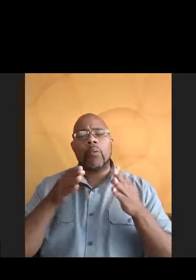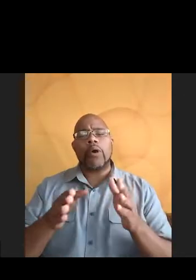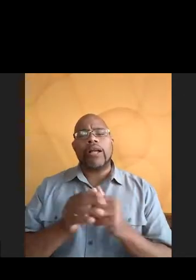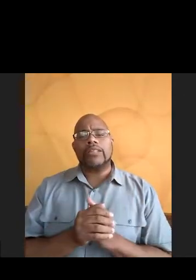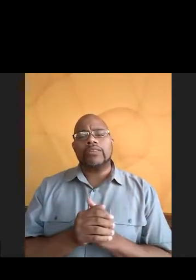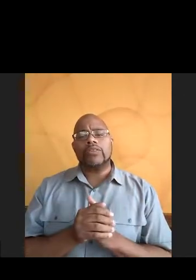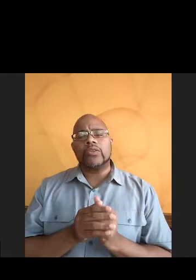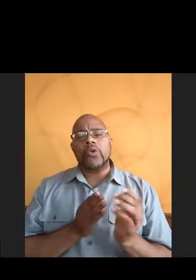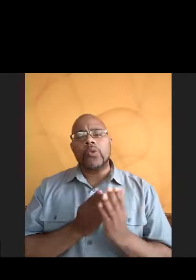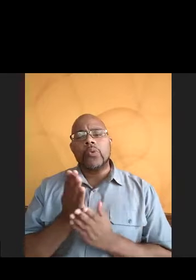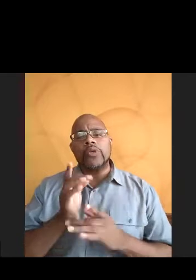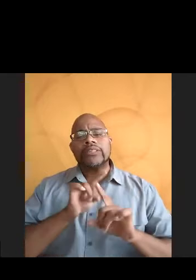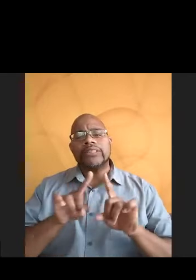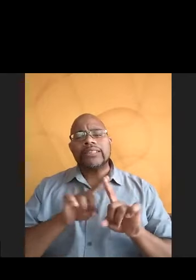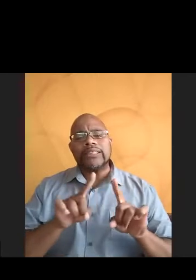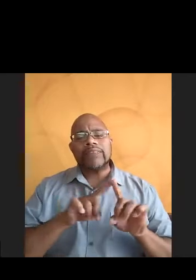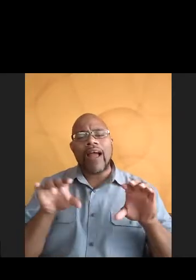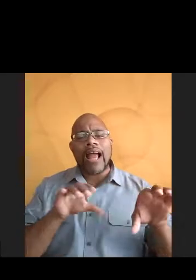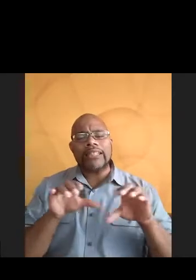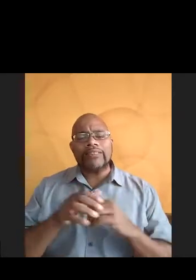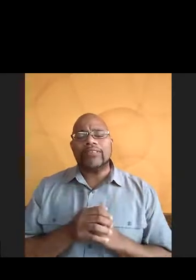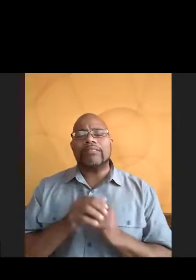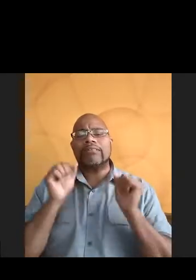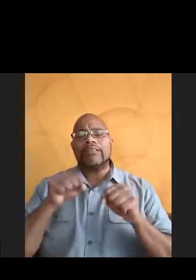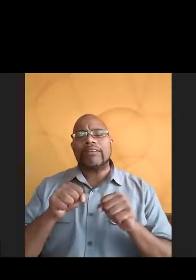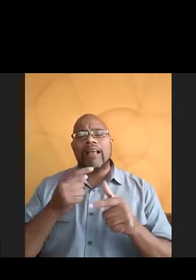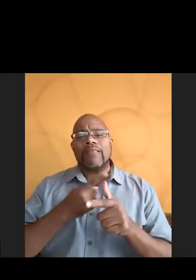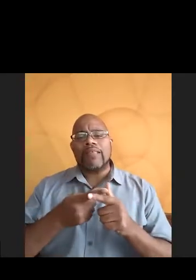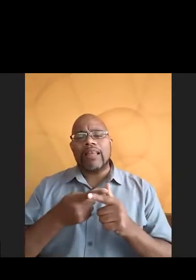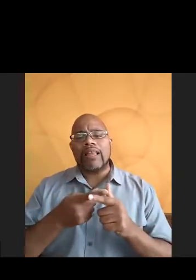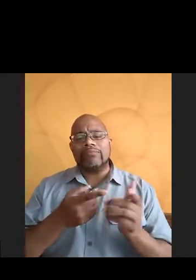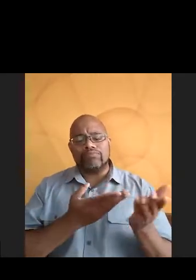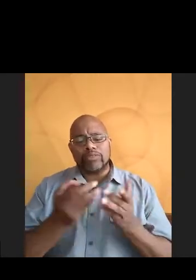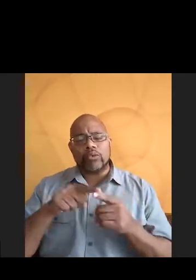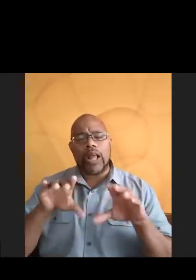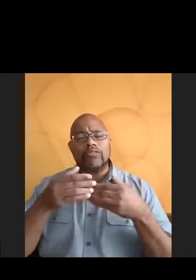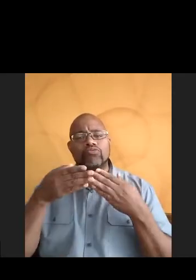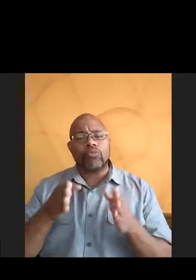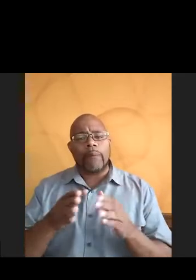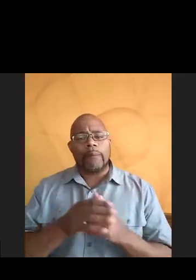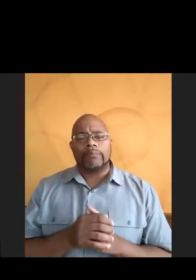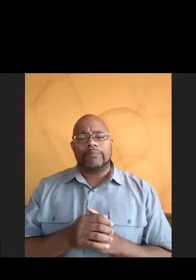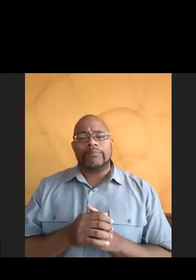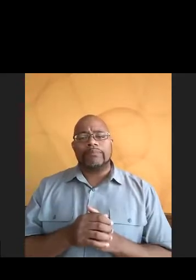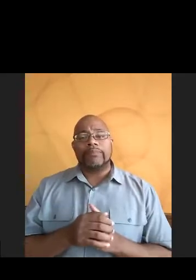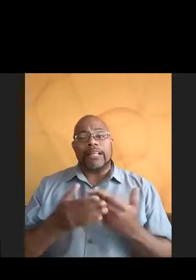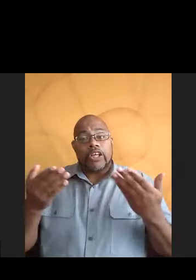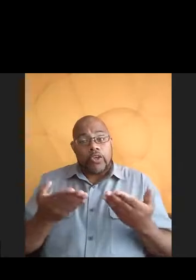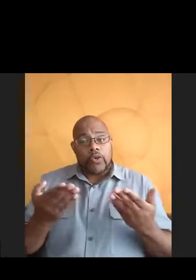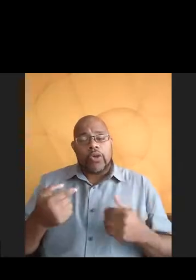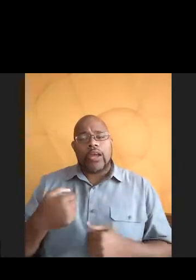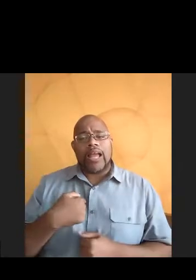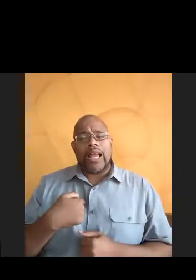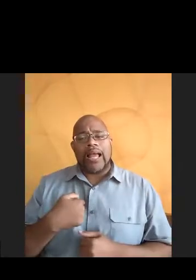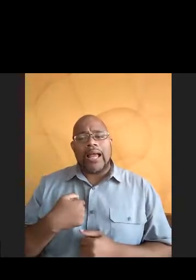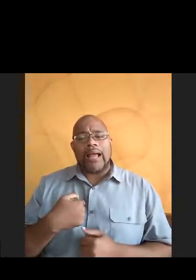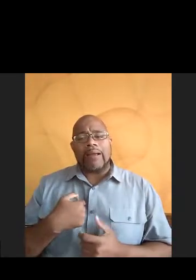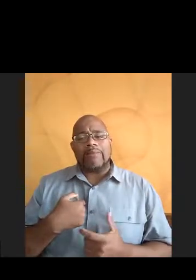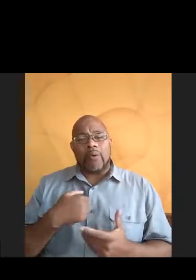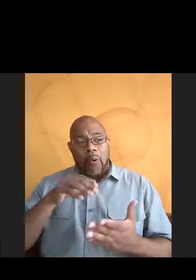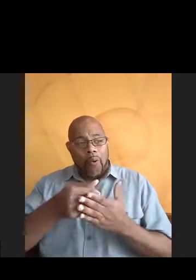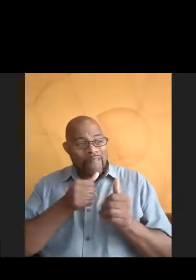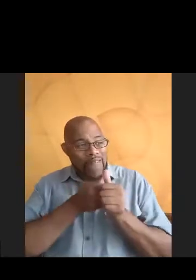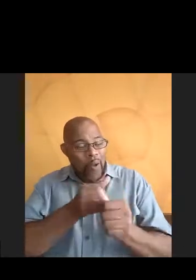through different activities that they can then take into their classrooms. Of course here I'm what? All about the